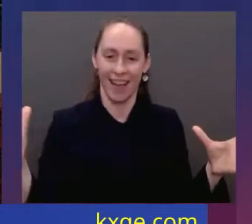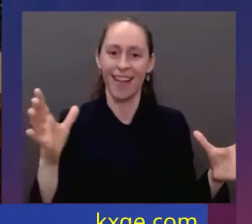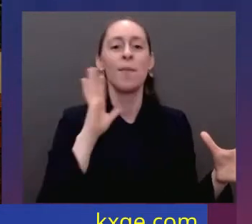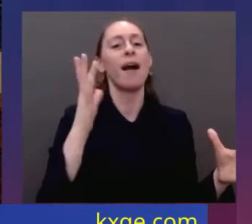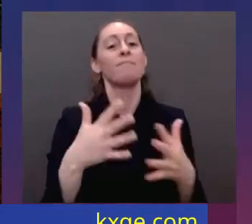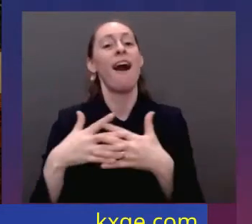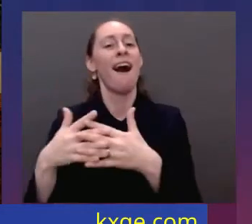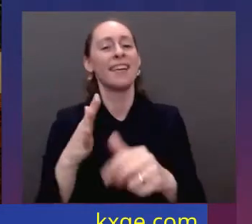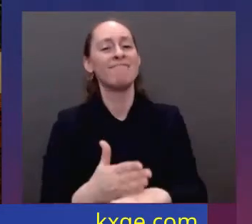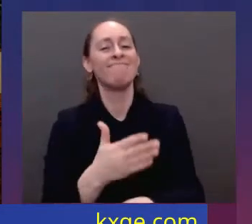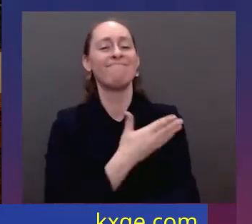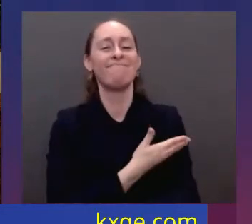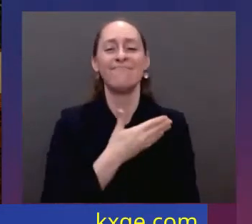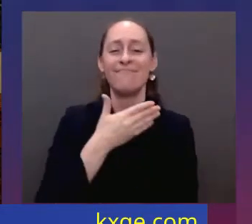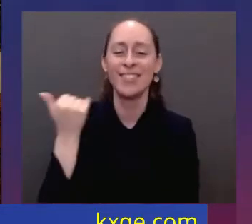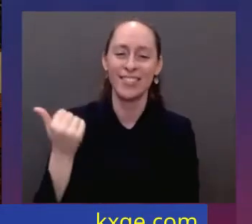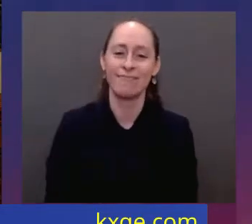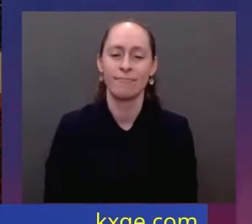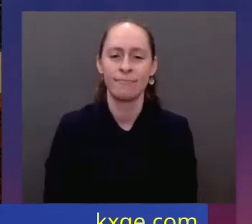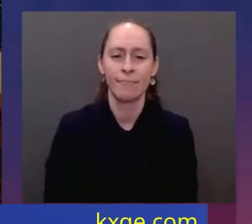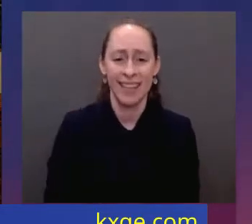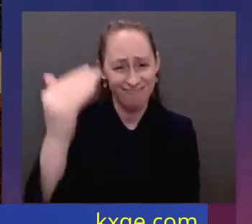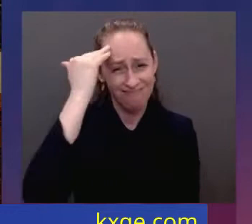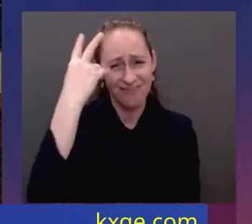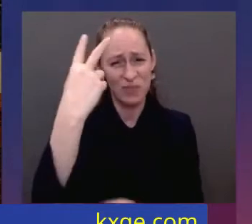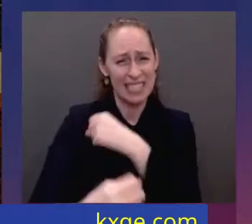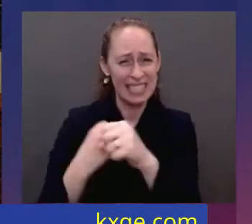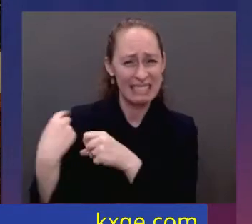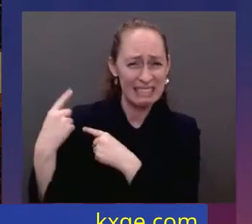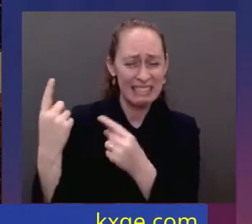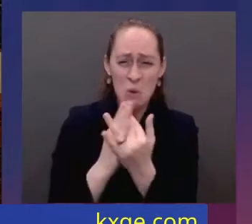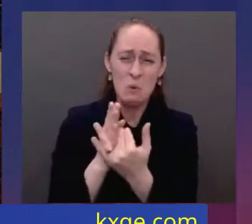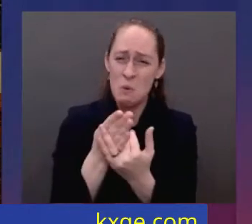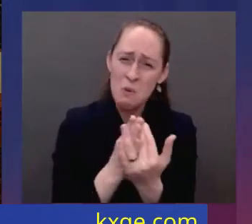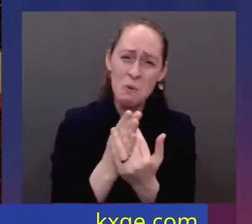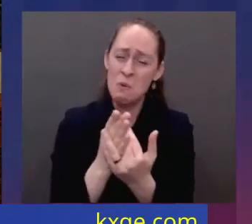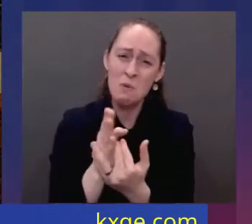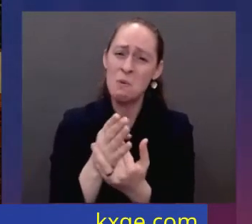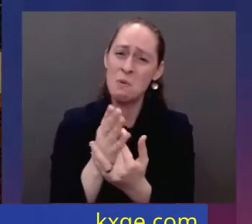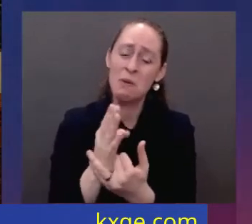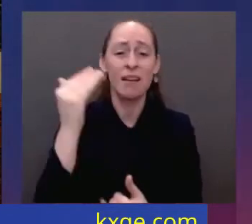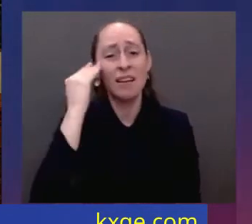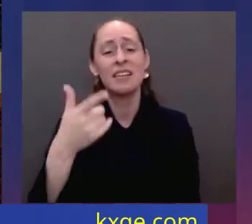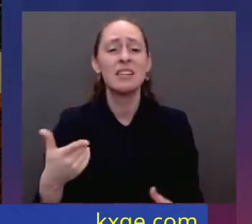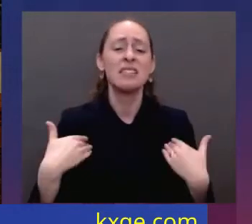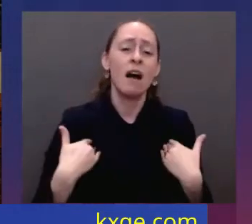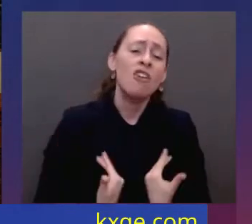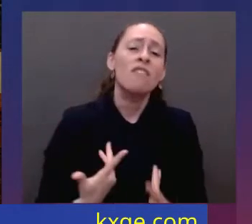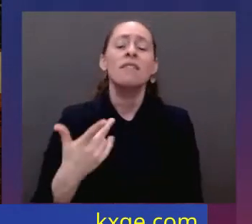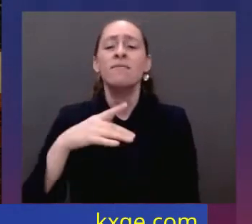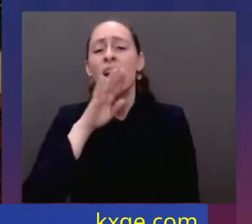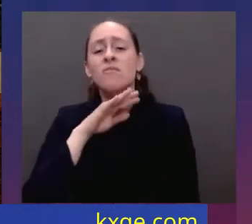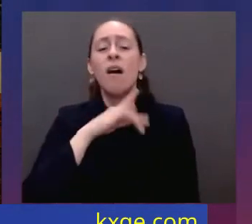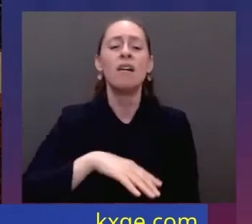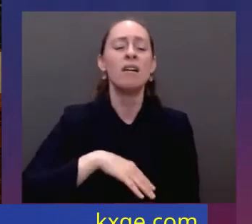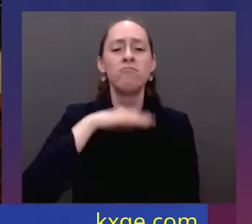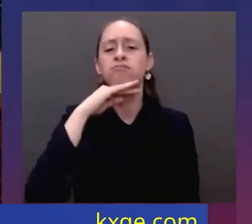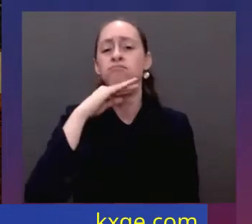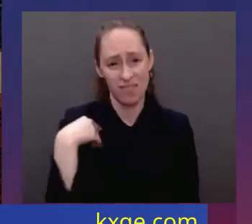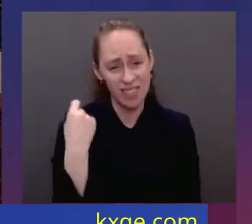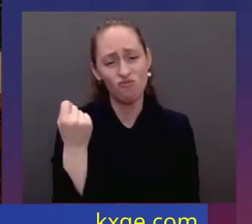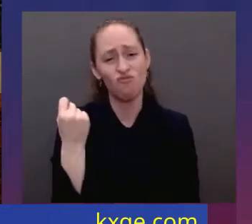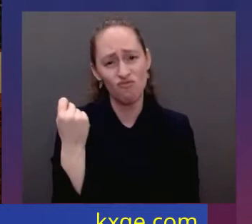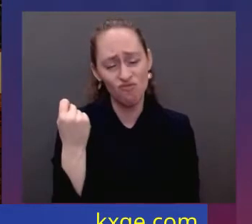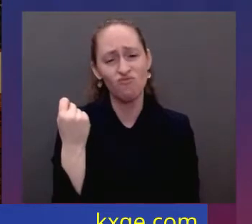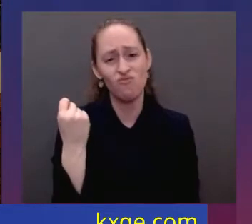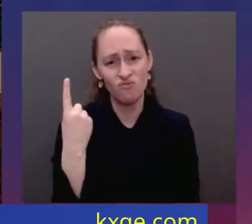in our lives and the life of this nation. And I know you're tired, frustrated and exhausted. That doesn't even count for close to a million people who sit